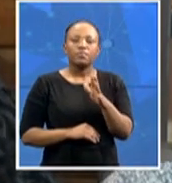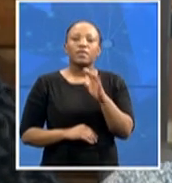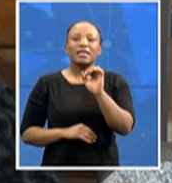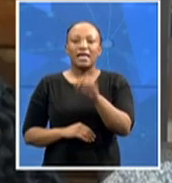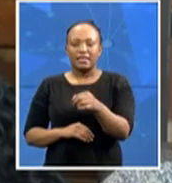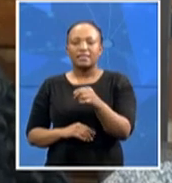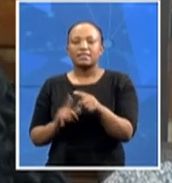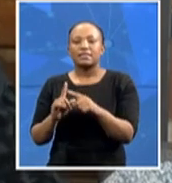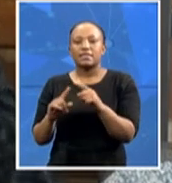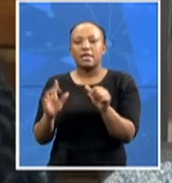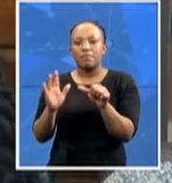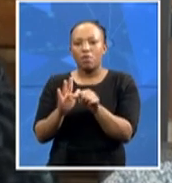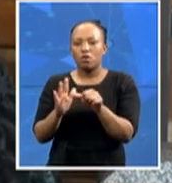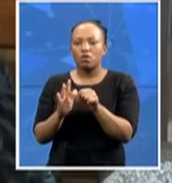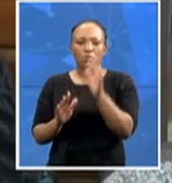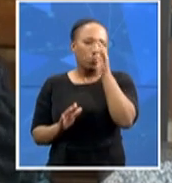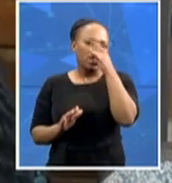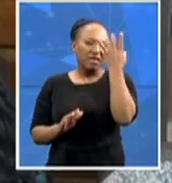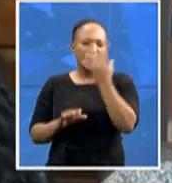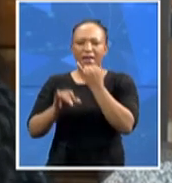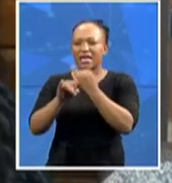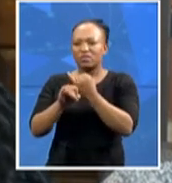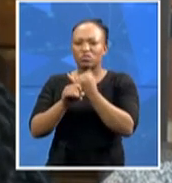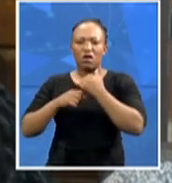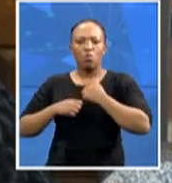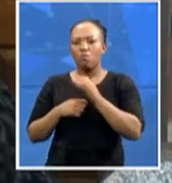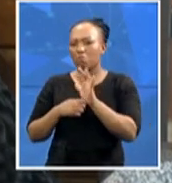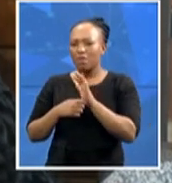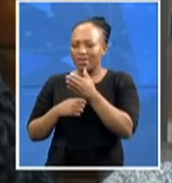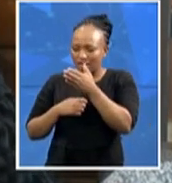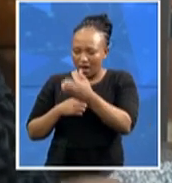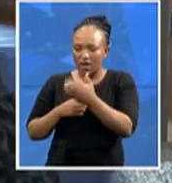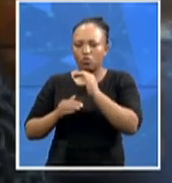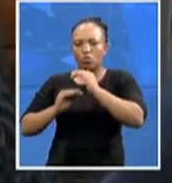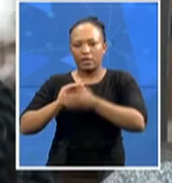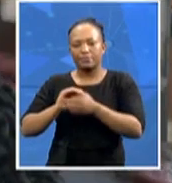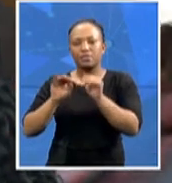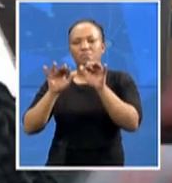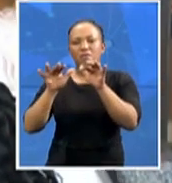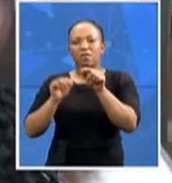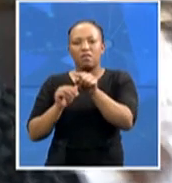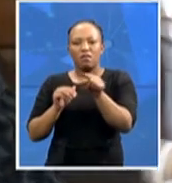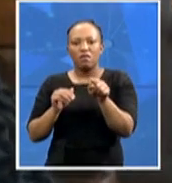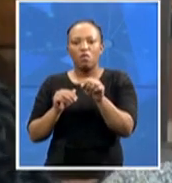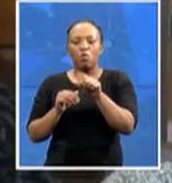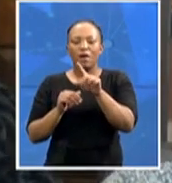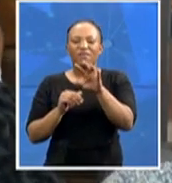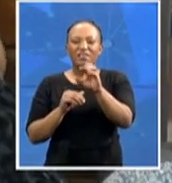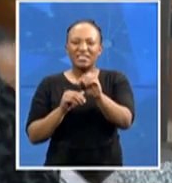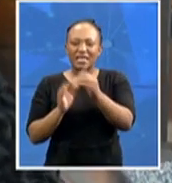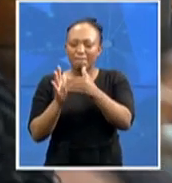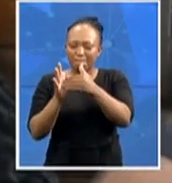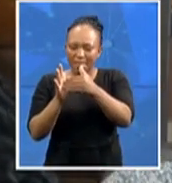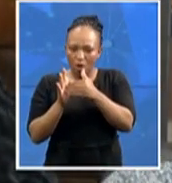institutions are there to protect the public. This is 150 million rand of public money, money that could have been spent